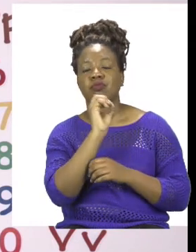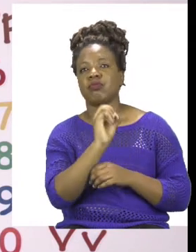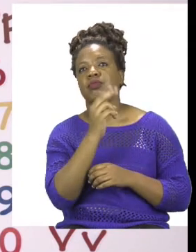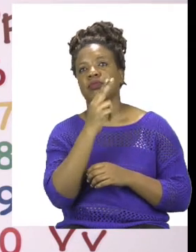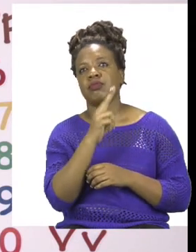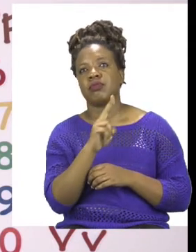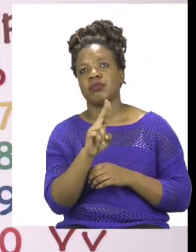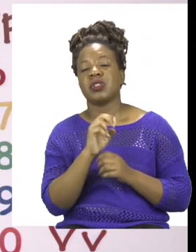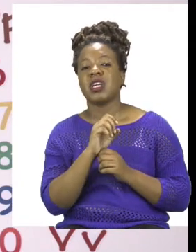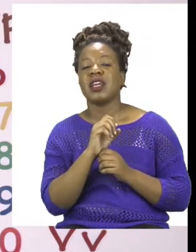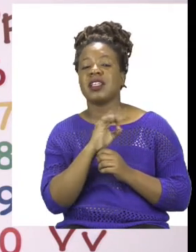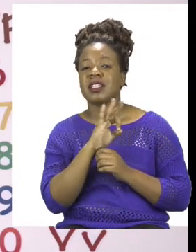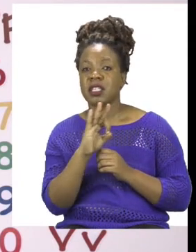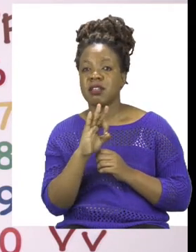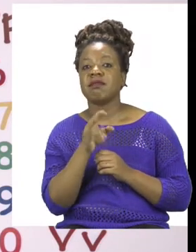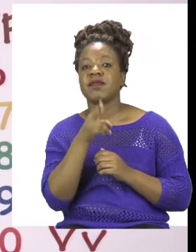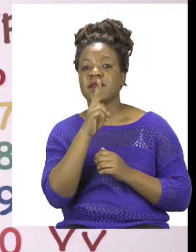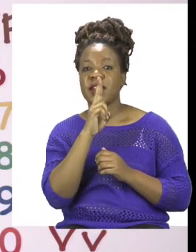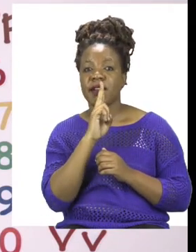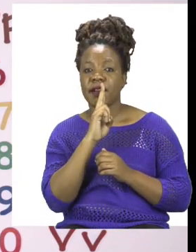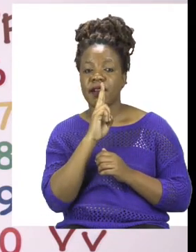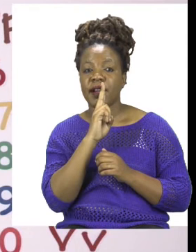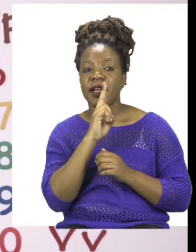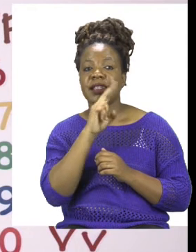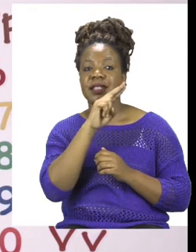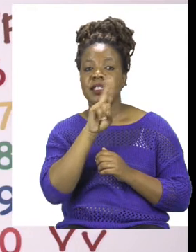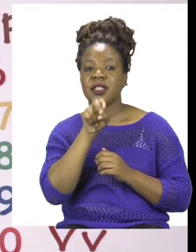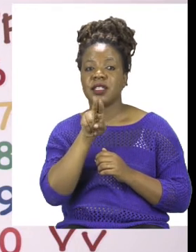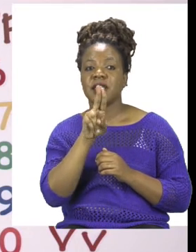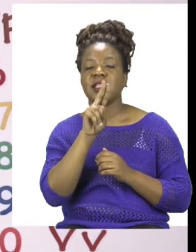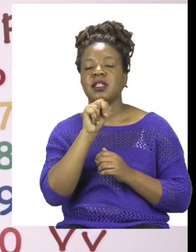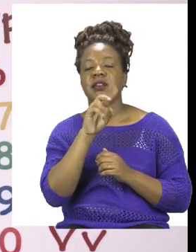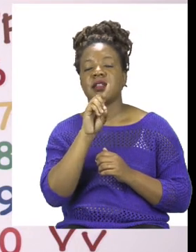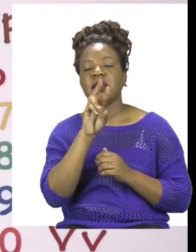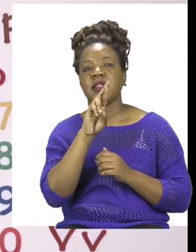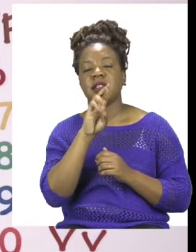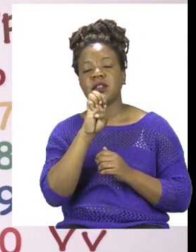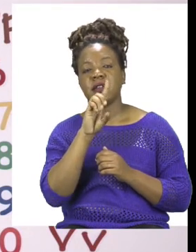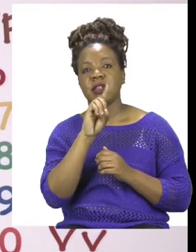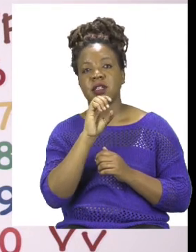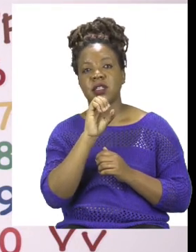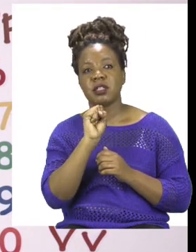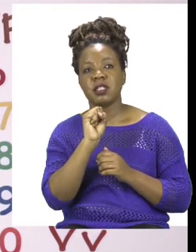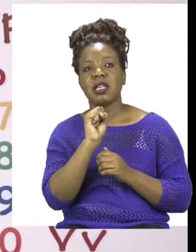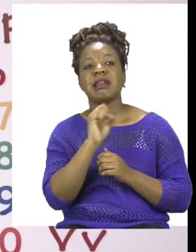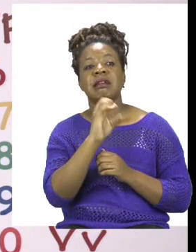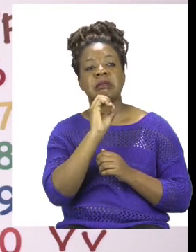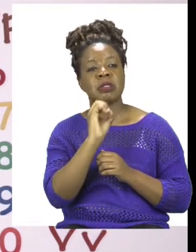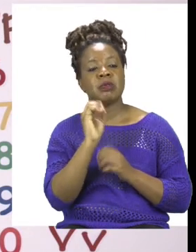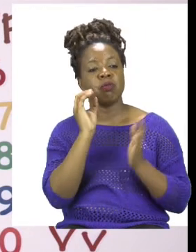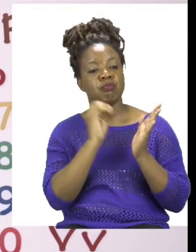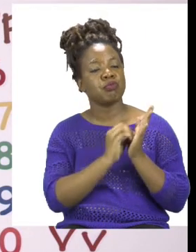our answer is 0 for the hundredth we do not add any 0. We leave it like that.